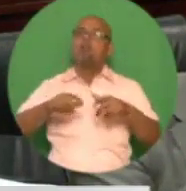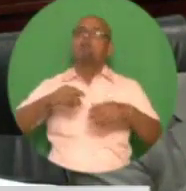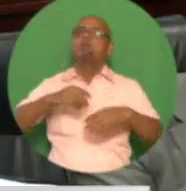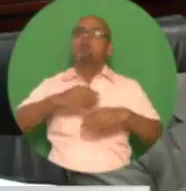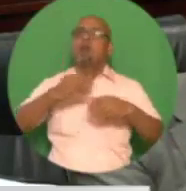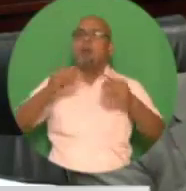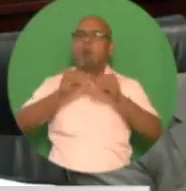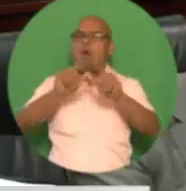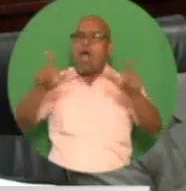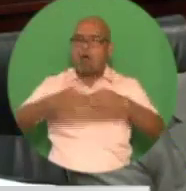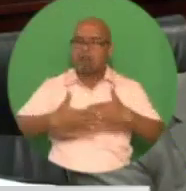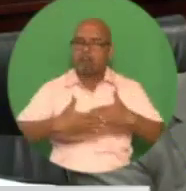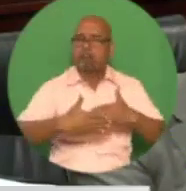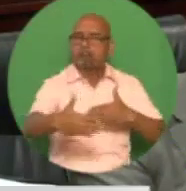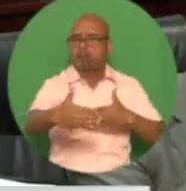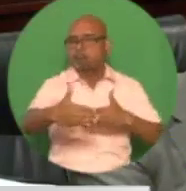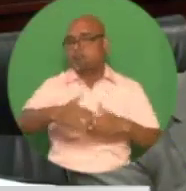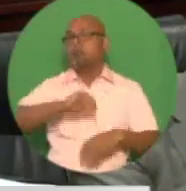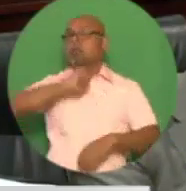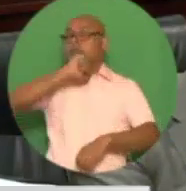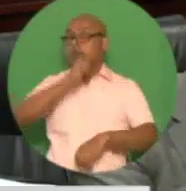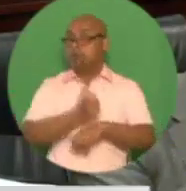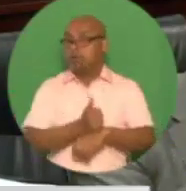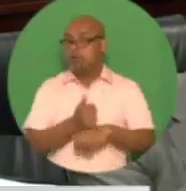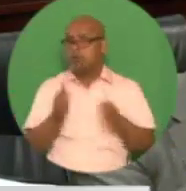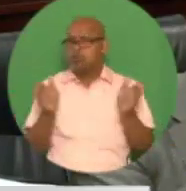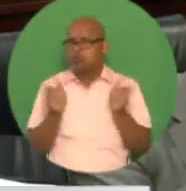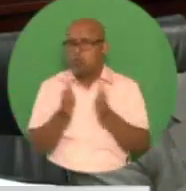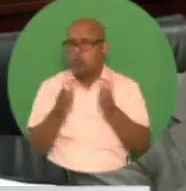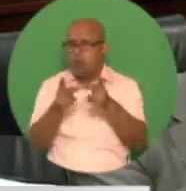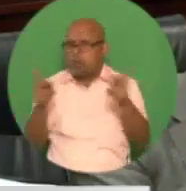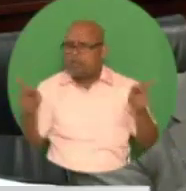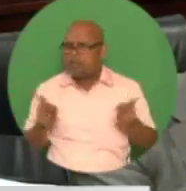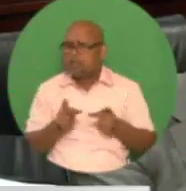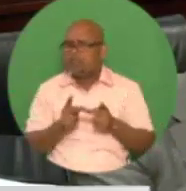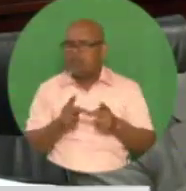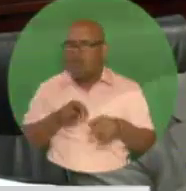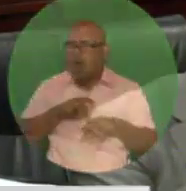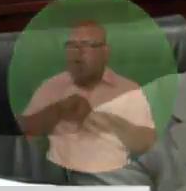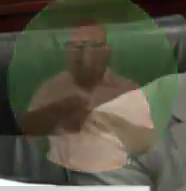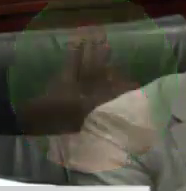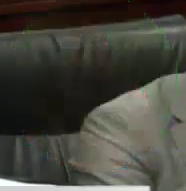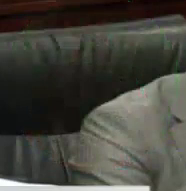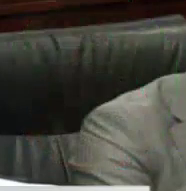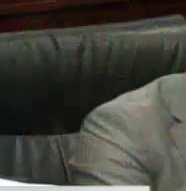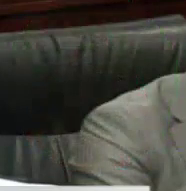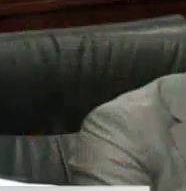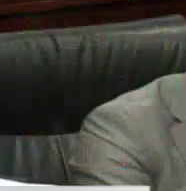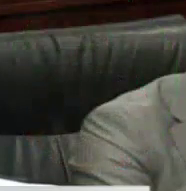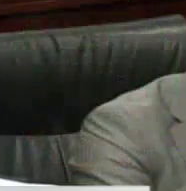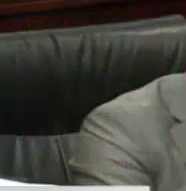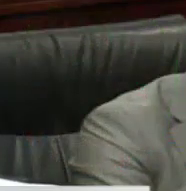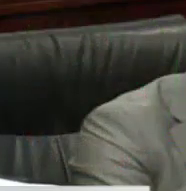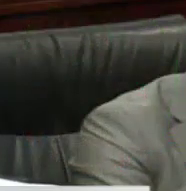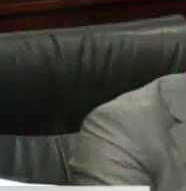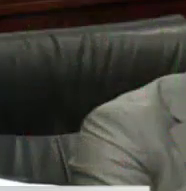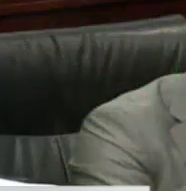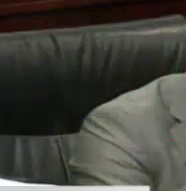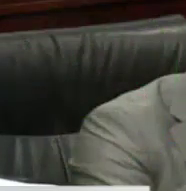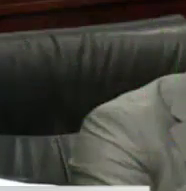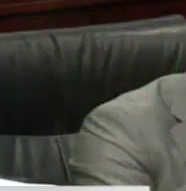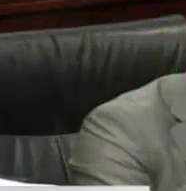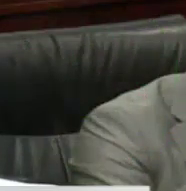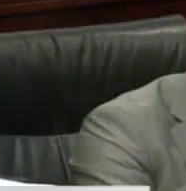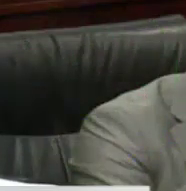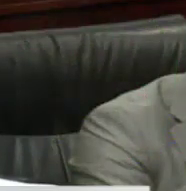Establishment of a small fishing facility and jetty along Hatters Beach. Construction of a mixed-use development inclusive of